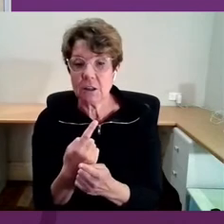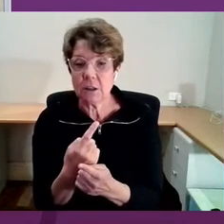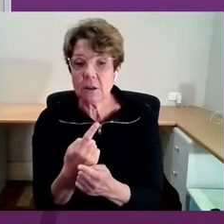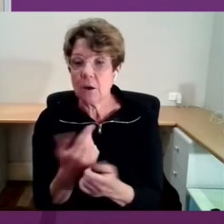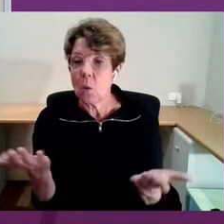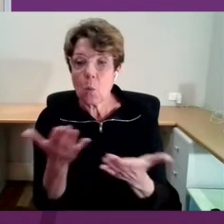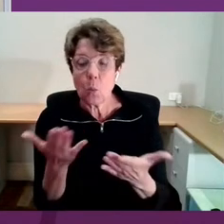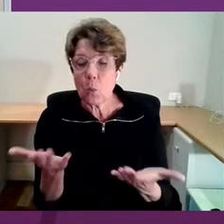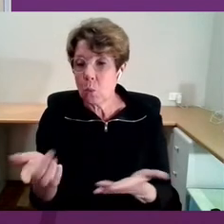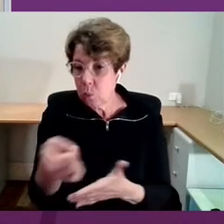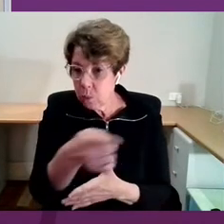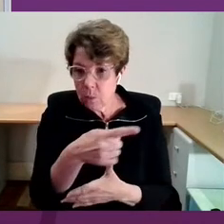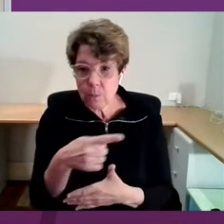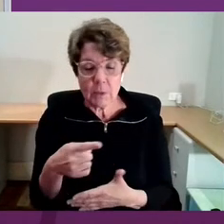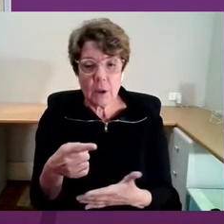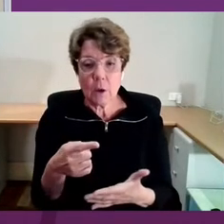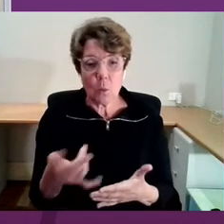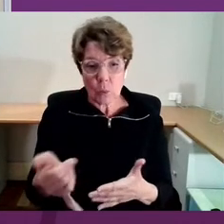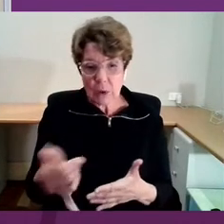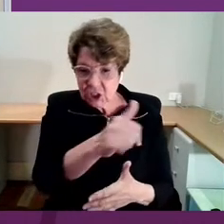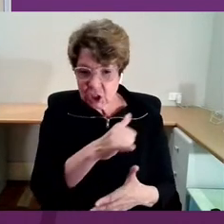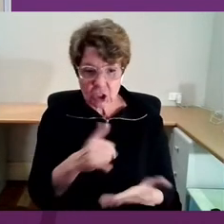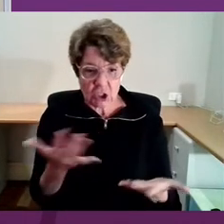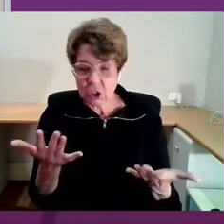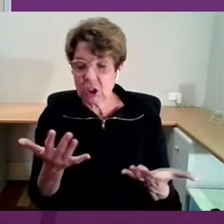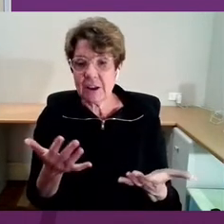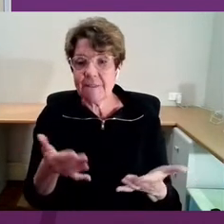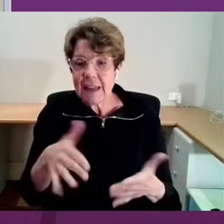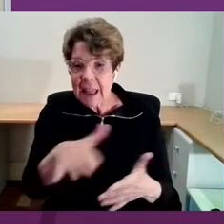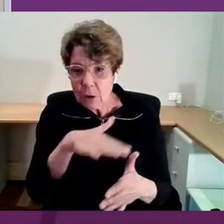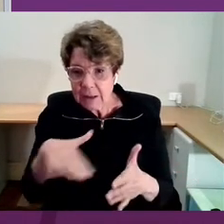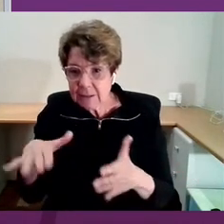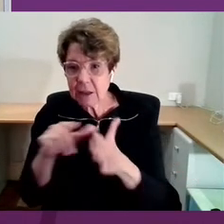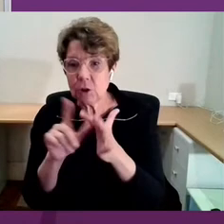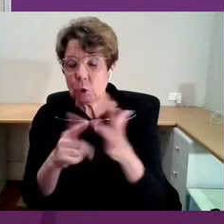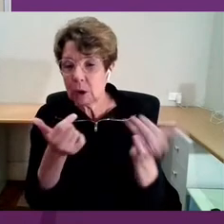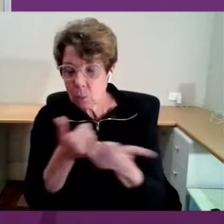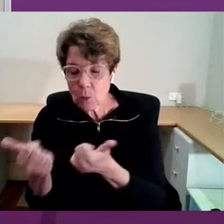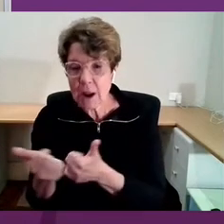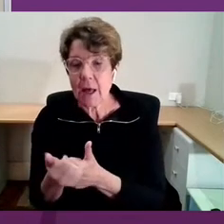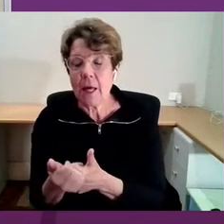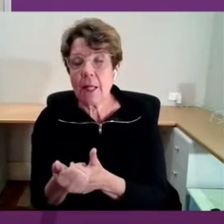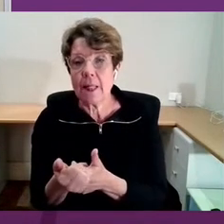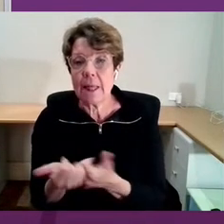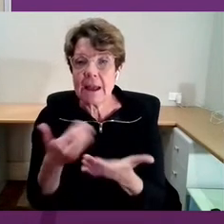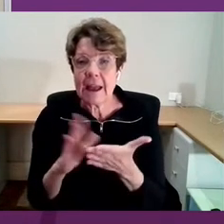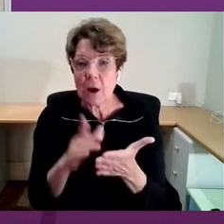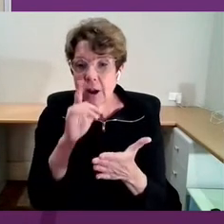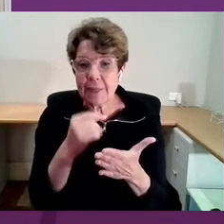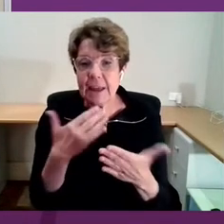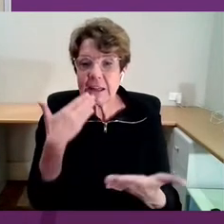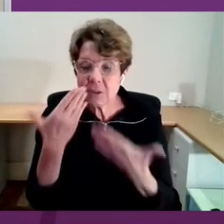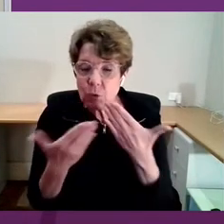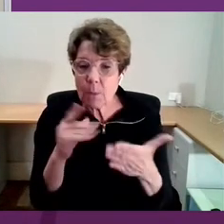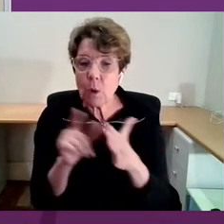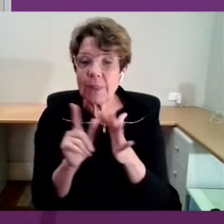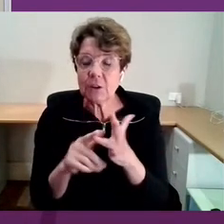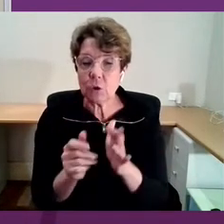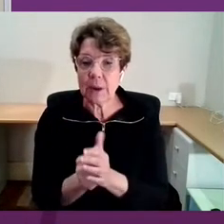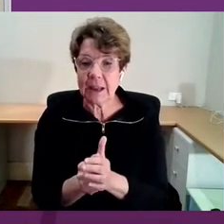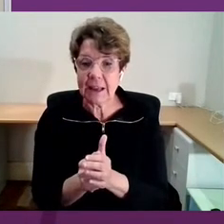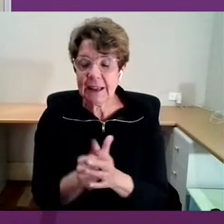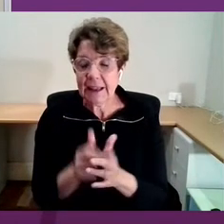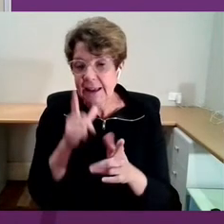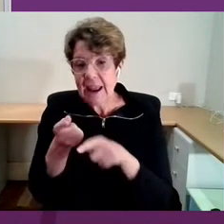well? Where can they find the right way to describe what they're doing? Can feed into